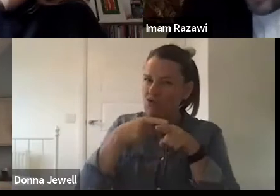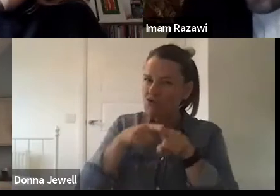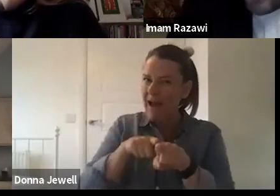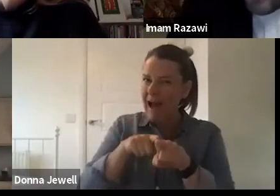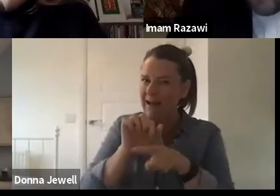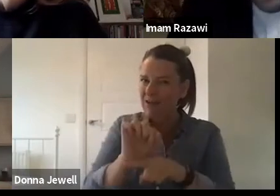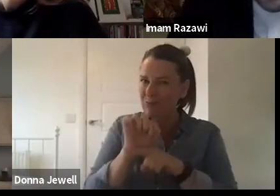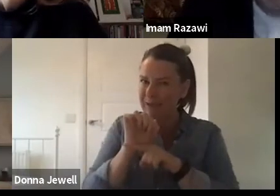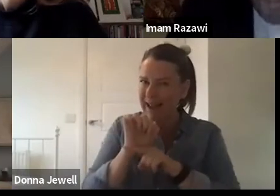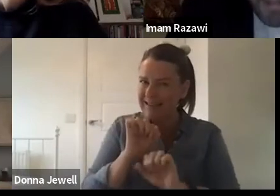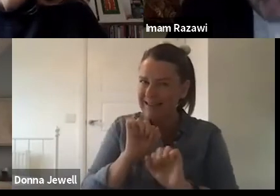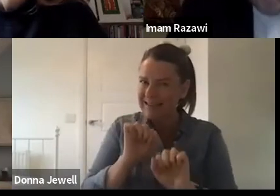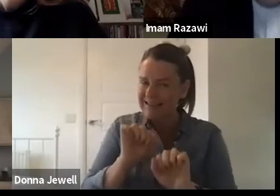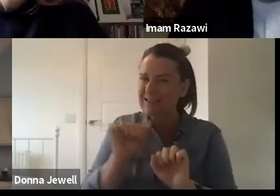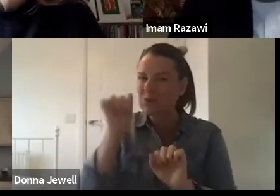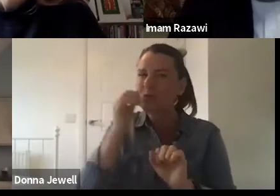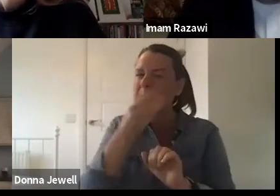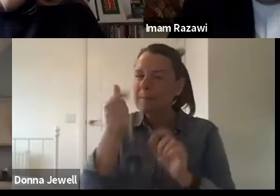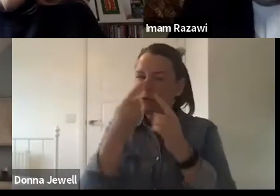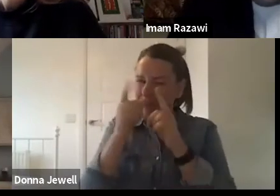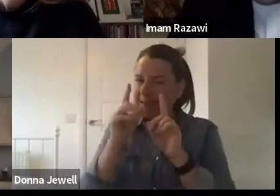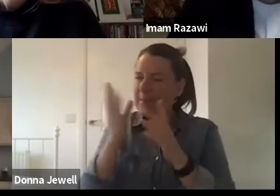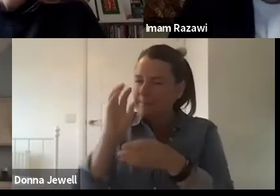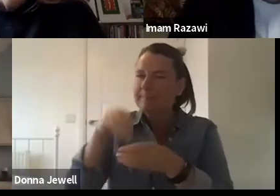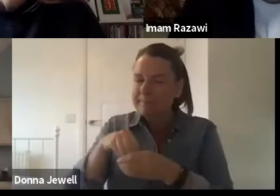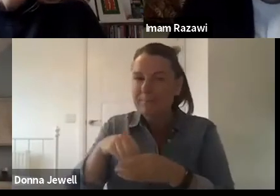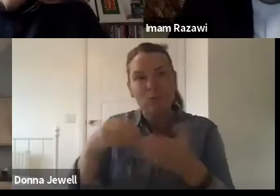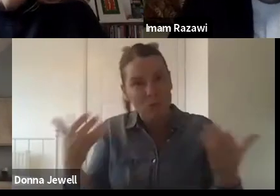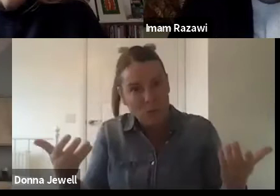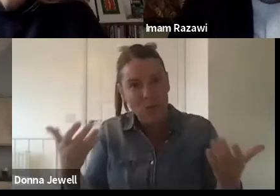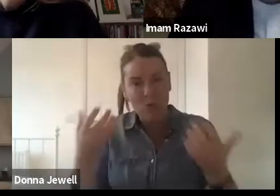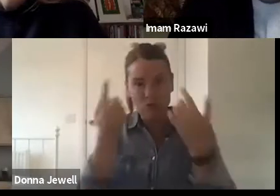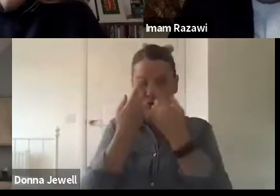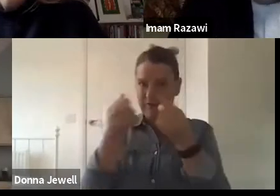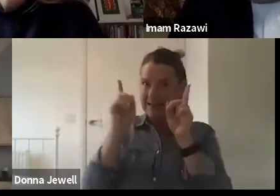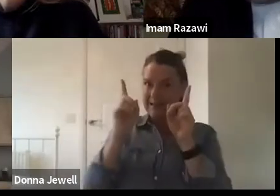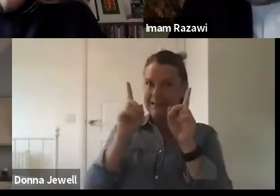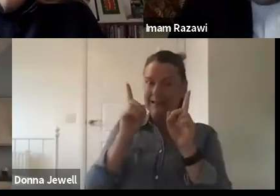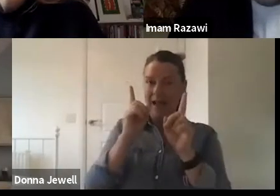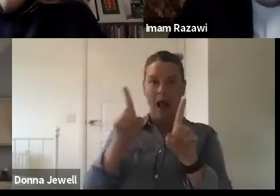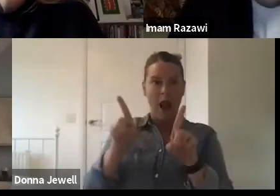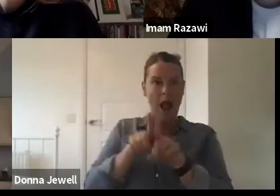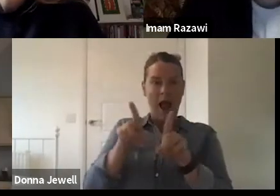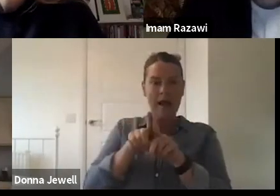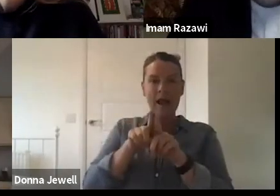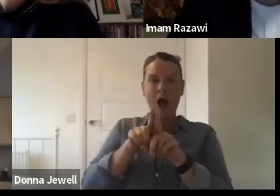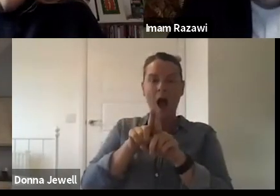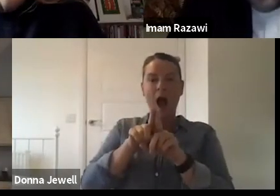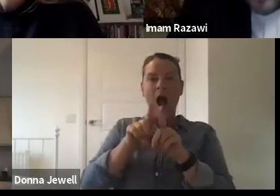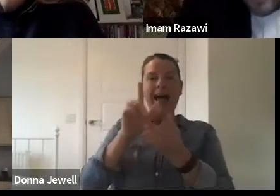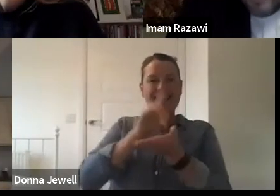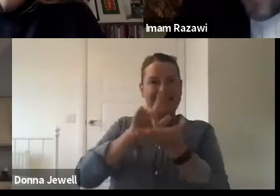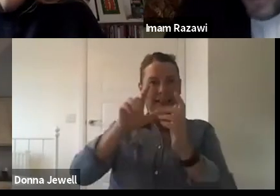universities which are involved in that you've heard about mental health. So I think a university is a community in and of itself. It's a, it's a microcosm of, I